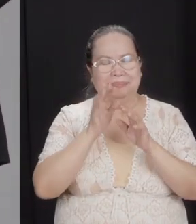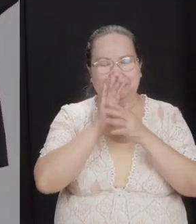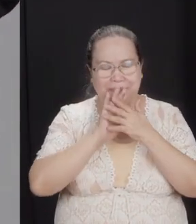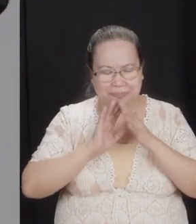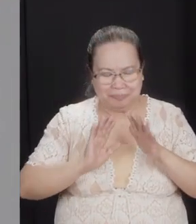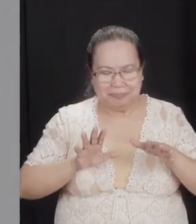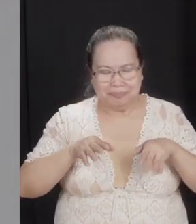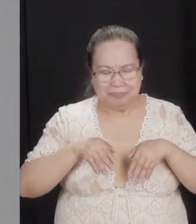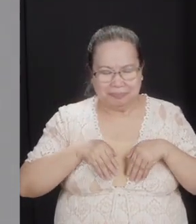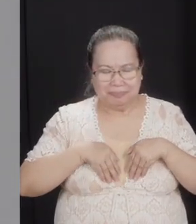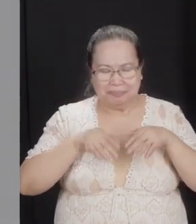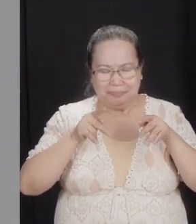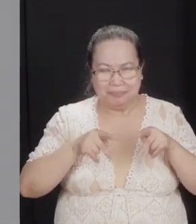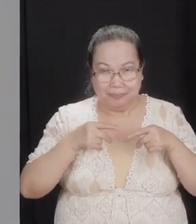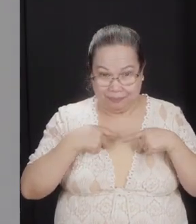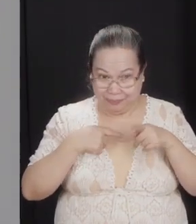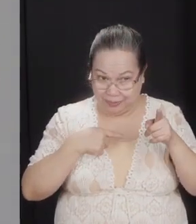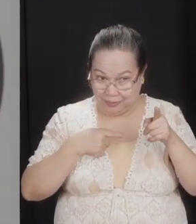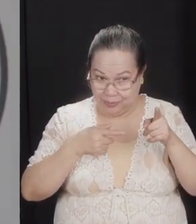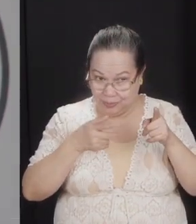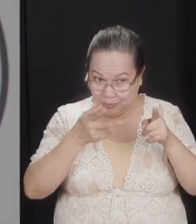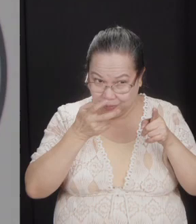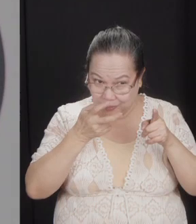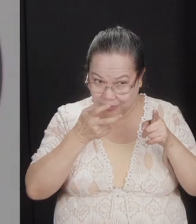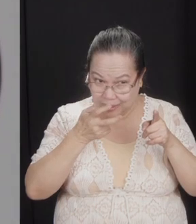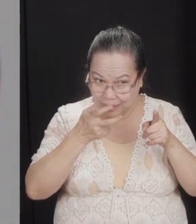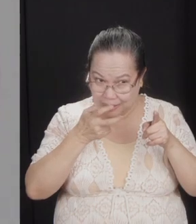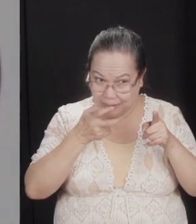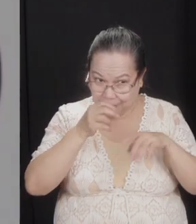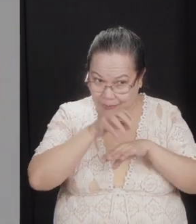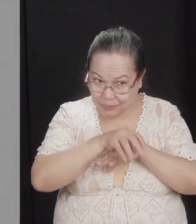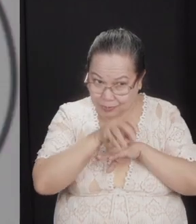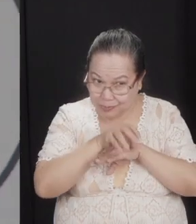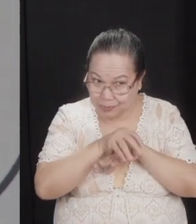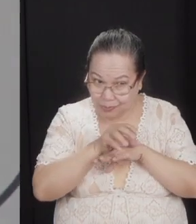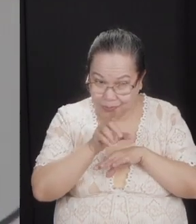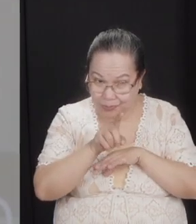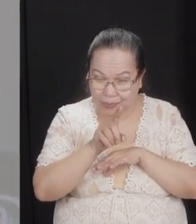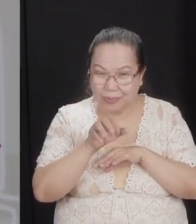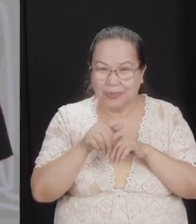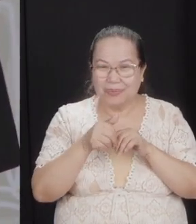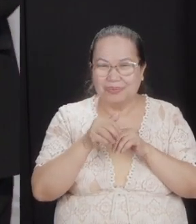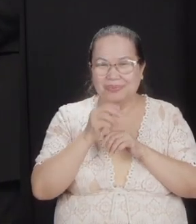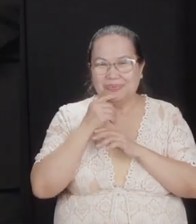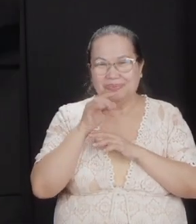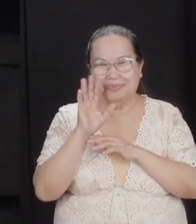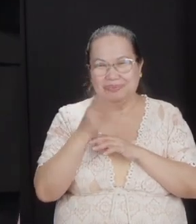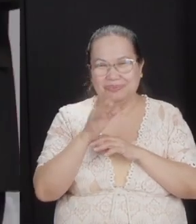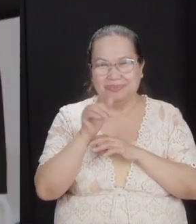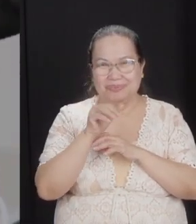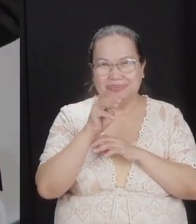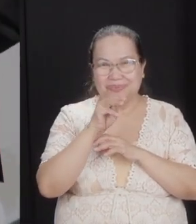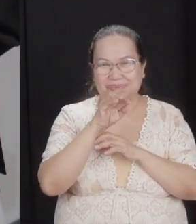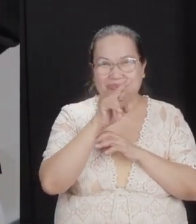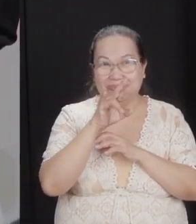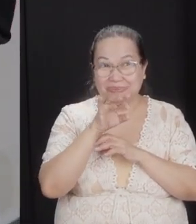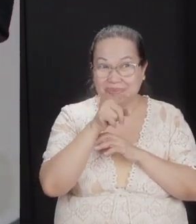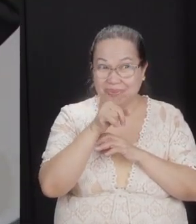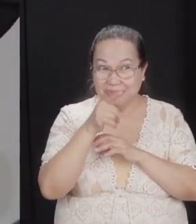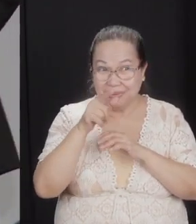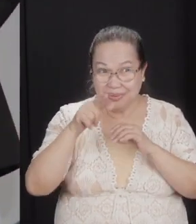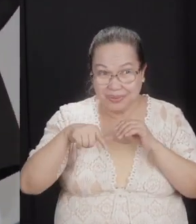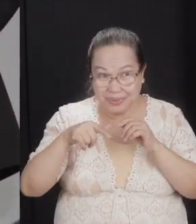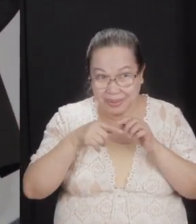sedate person, if you tell them, have you heard the latest? You know? Mare? Mare? Have you heard the latest?